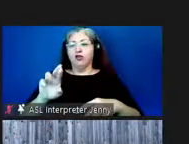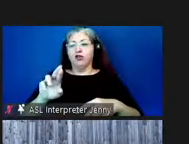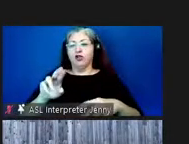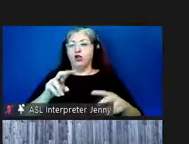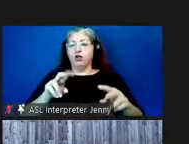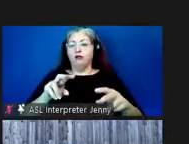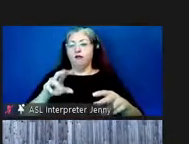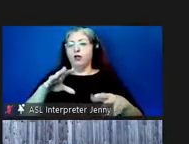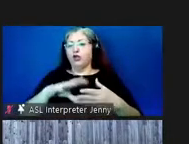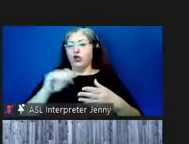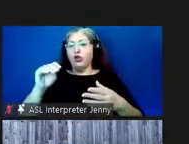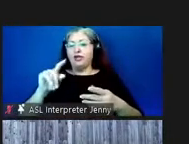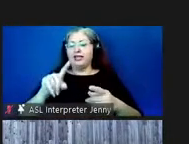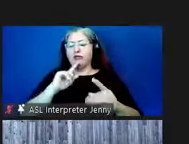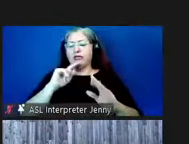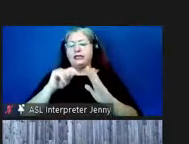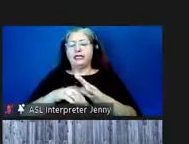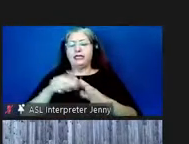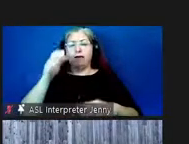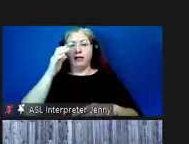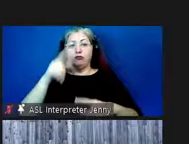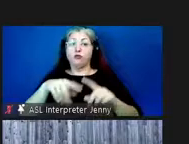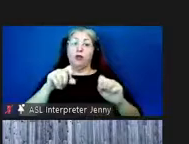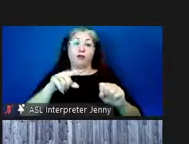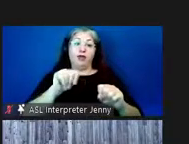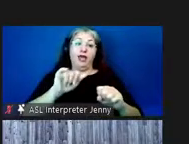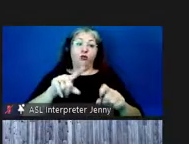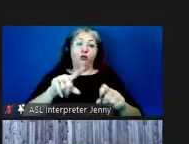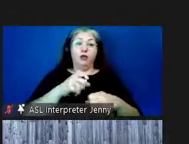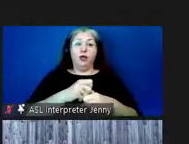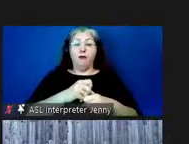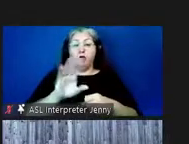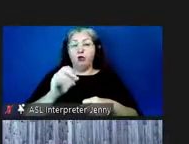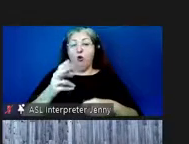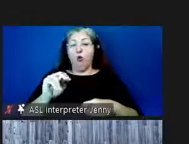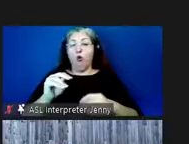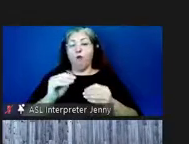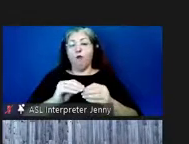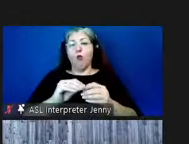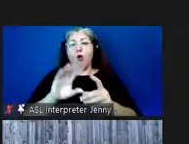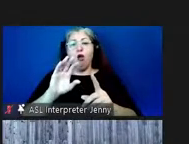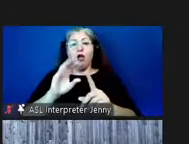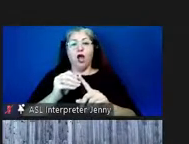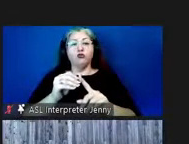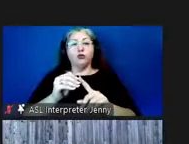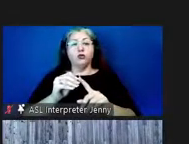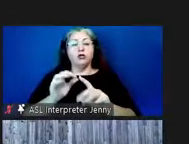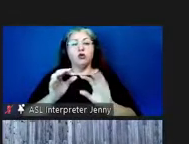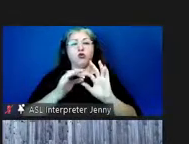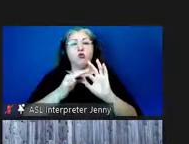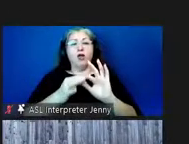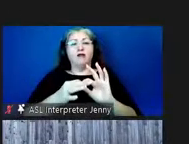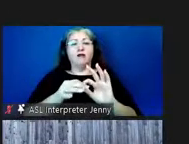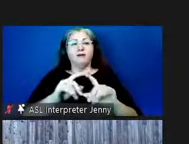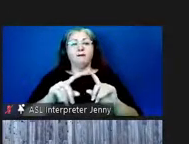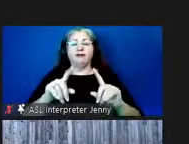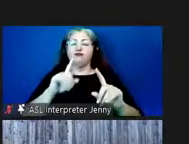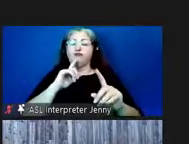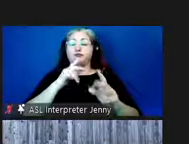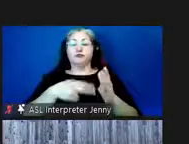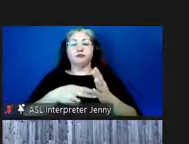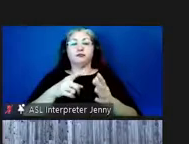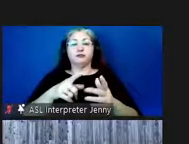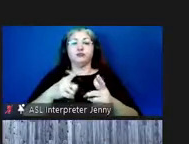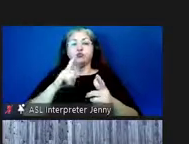so it is possible to take this ai and then create your own more culturally relevant but i think quite frankly it would be a significant